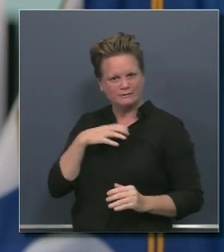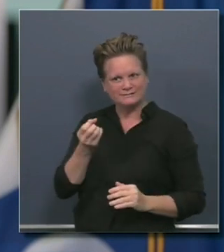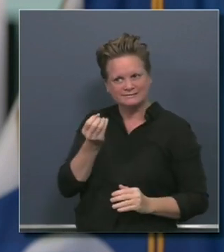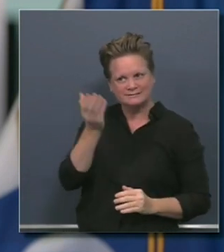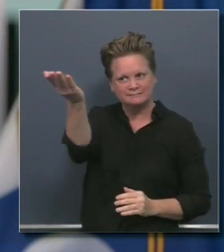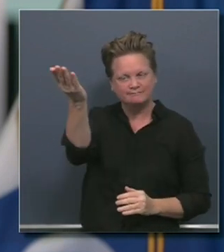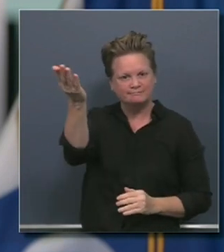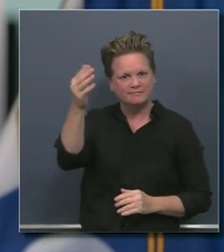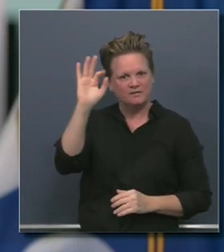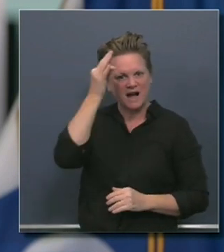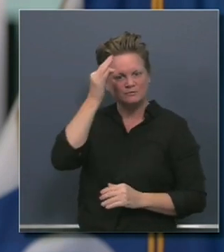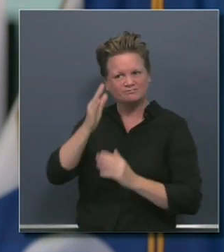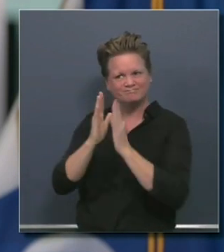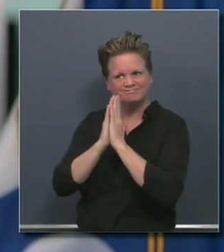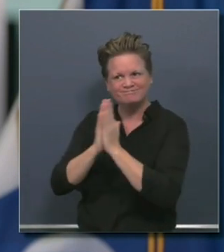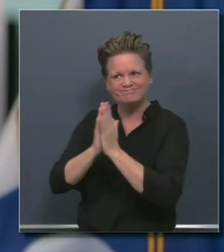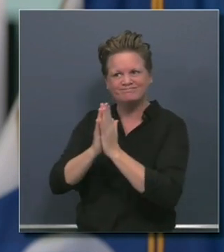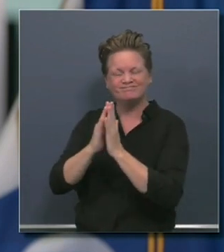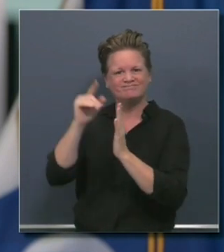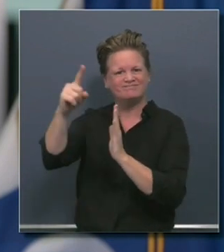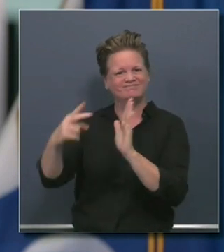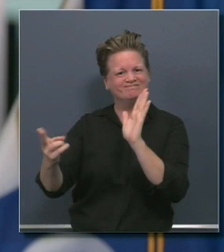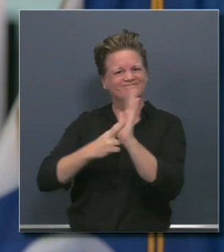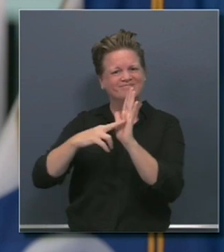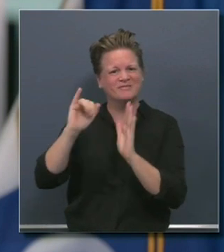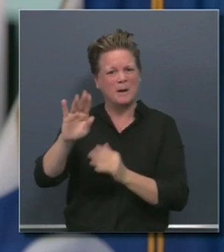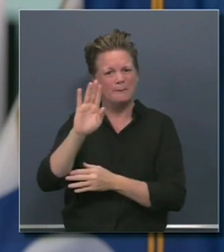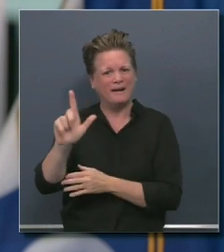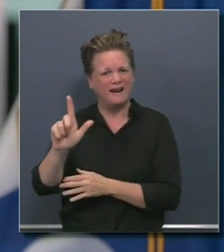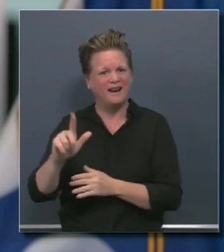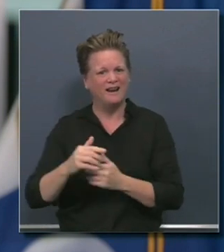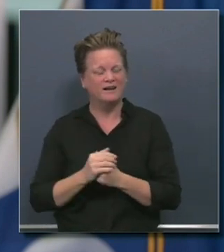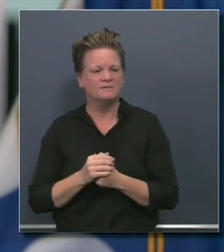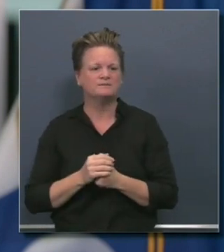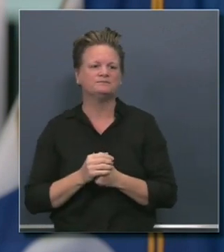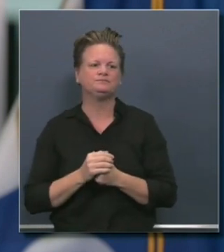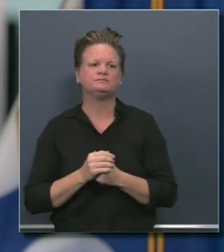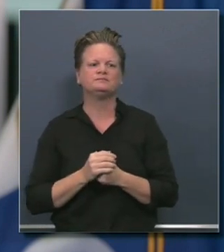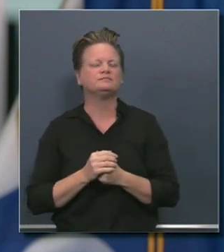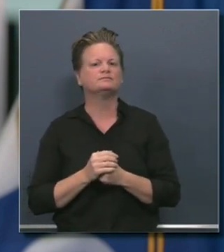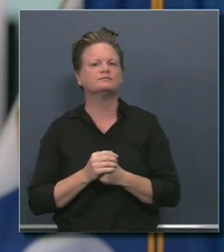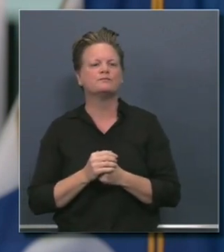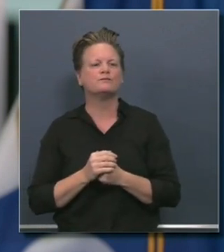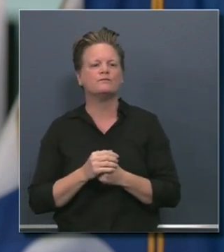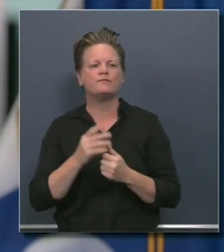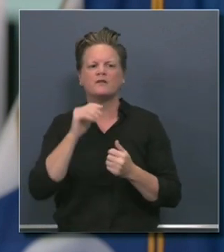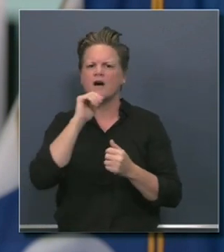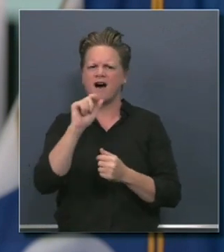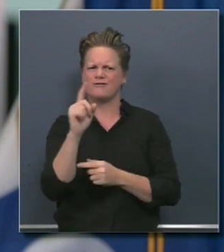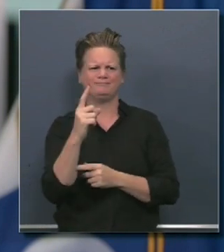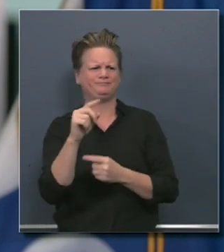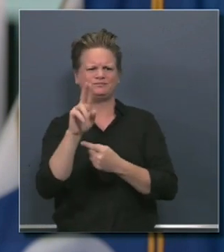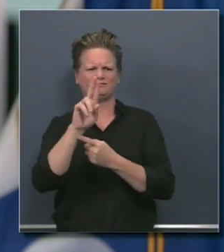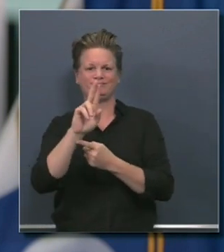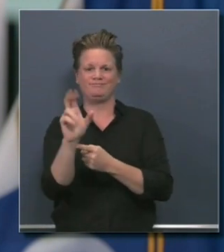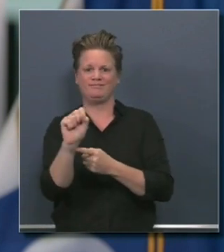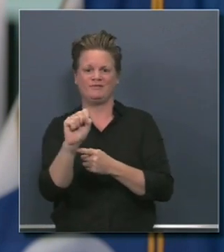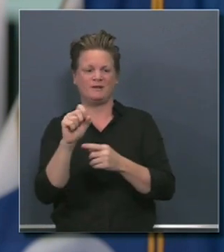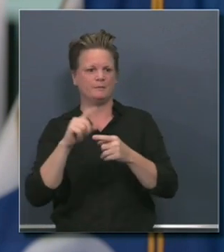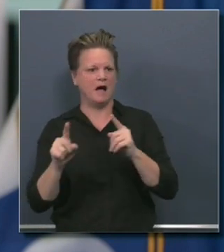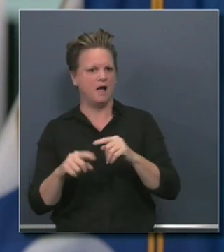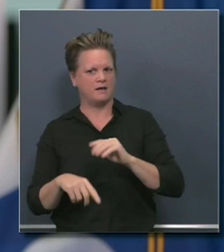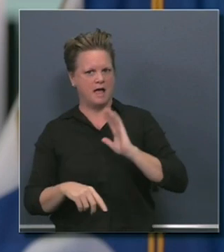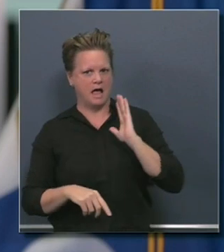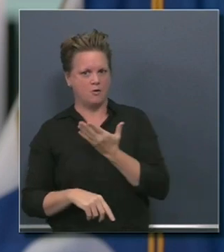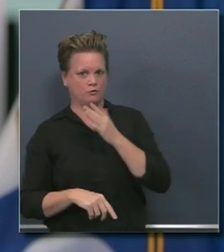three leaders in this state, but substantively those leaders across the United States in this pact that represent legislative